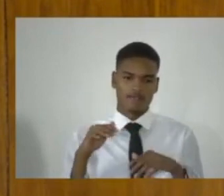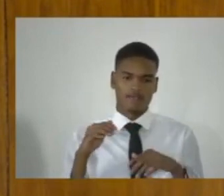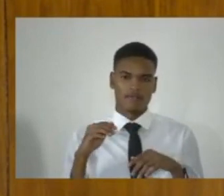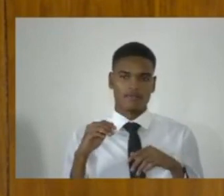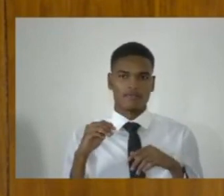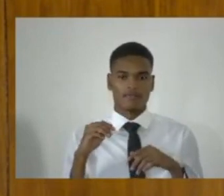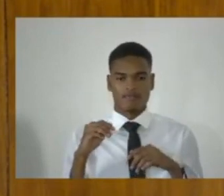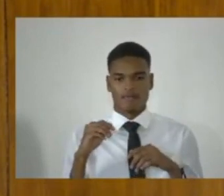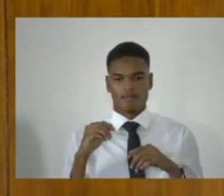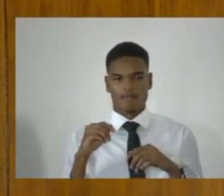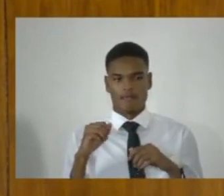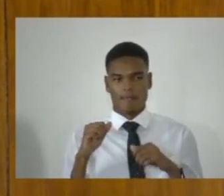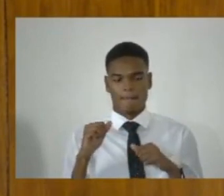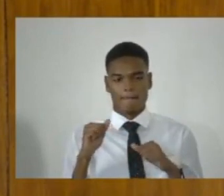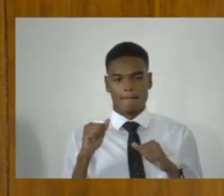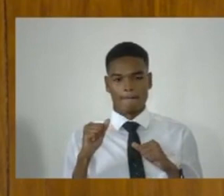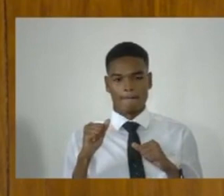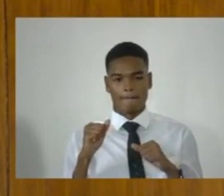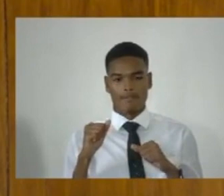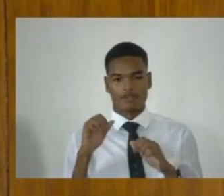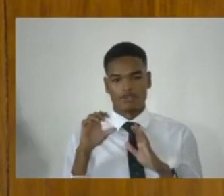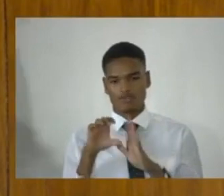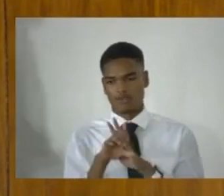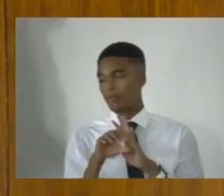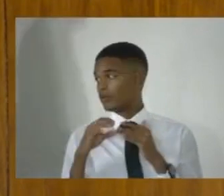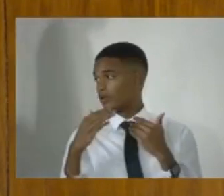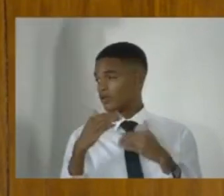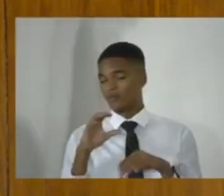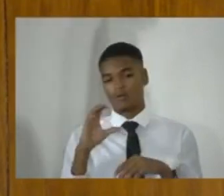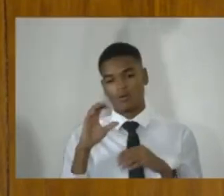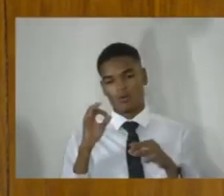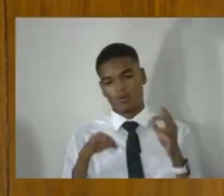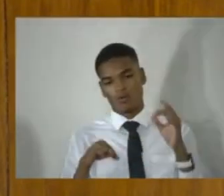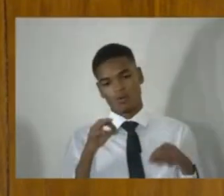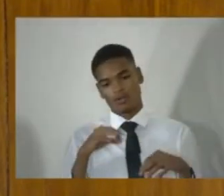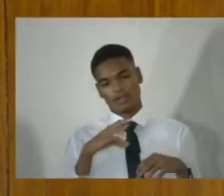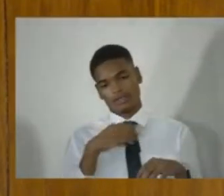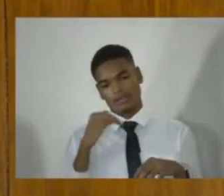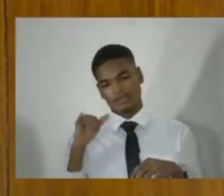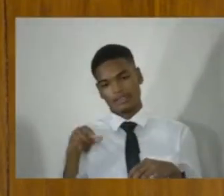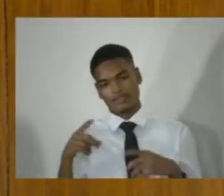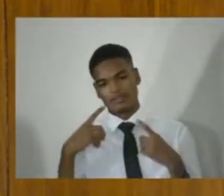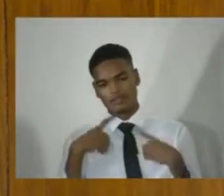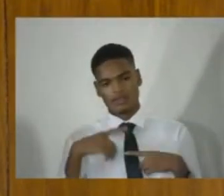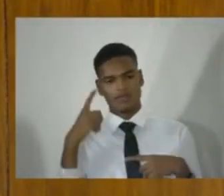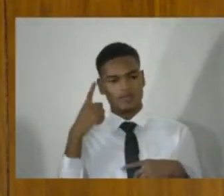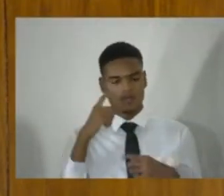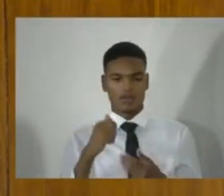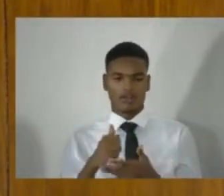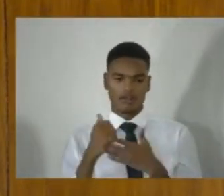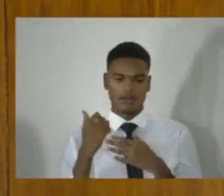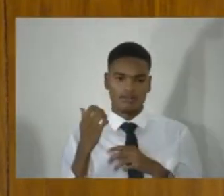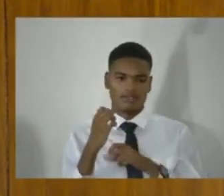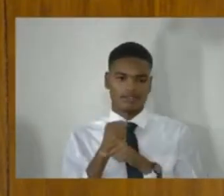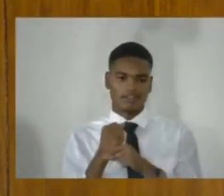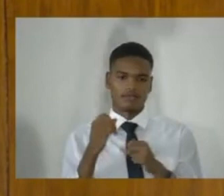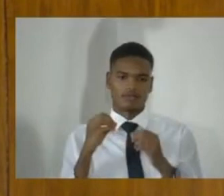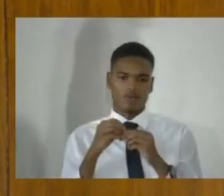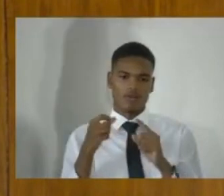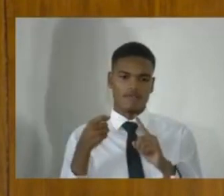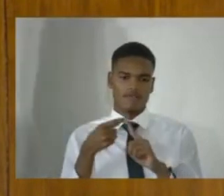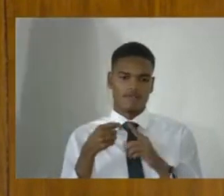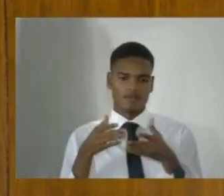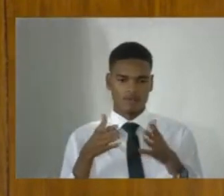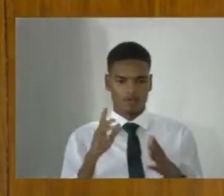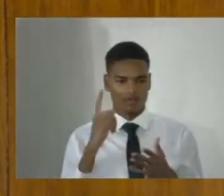courts. And the desire to find an effective way to treat with that through